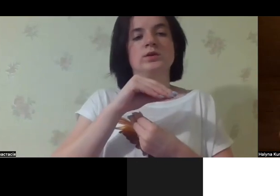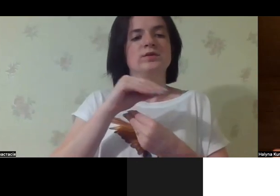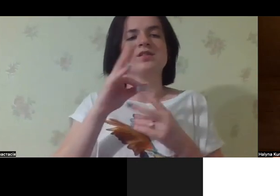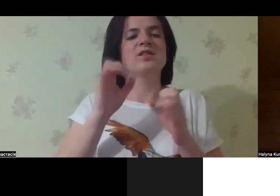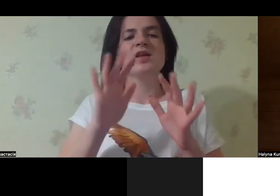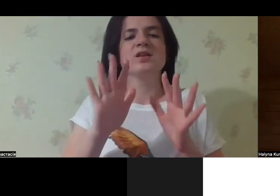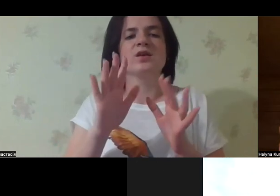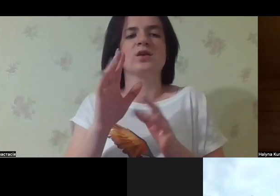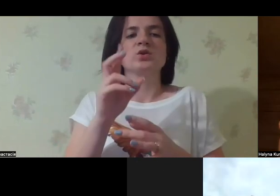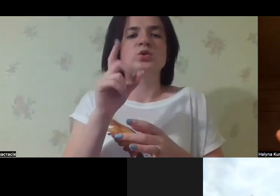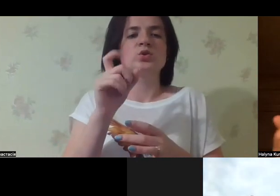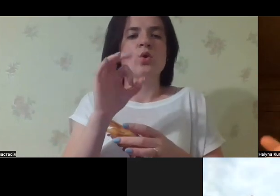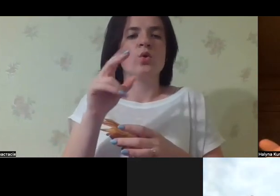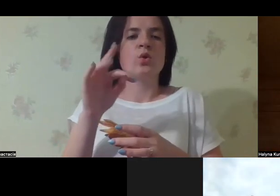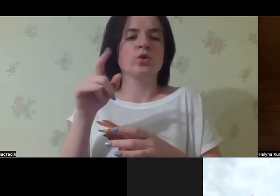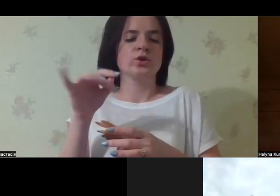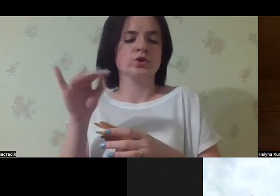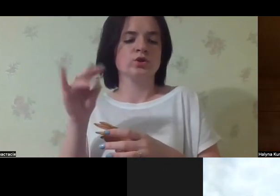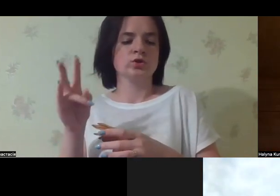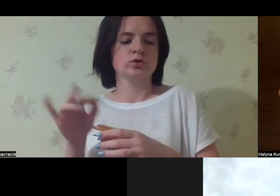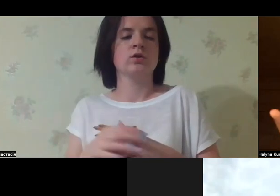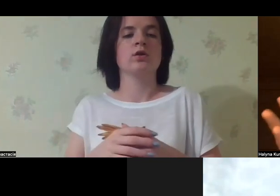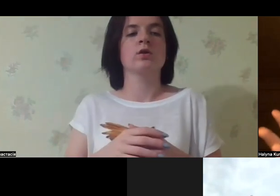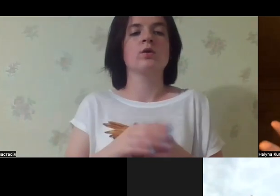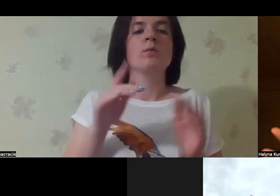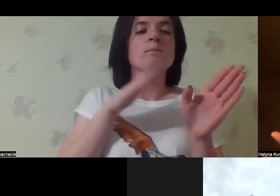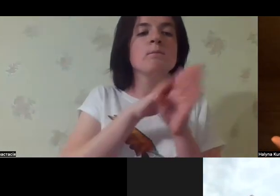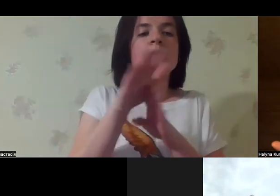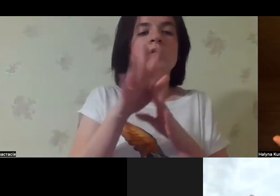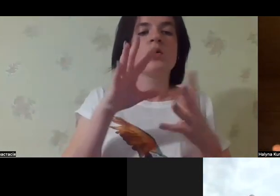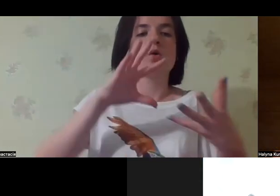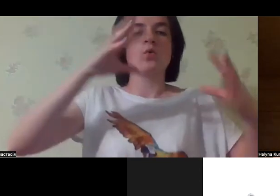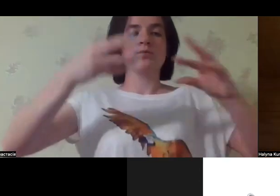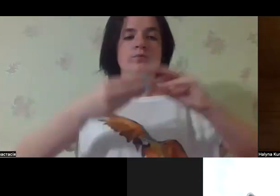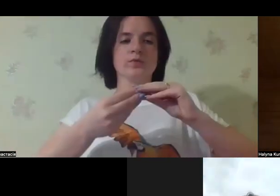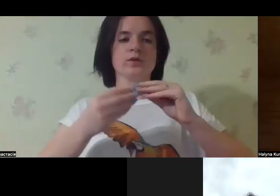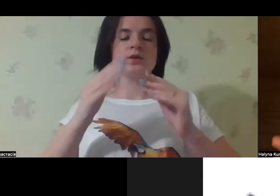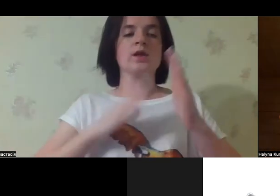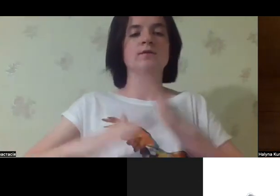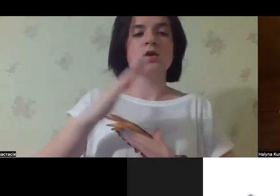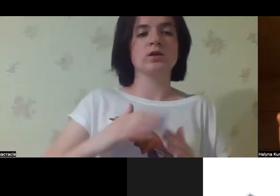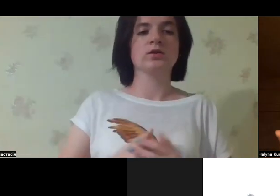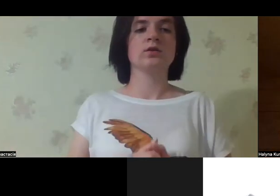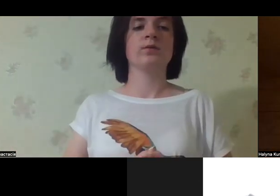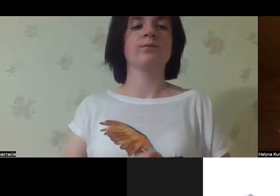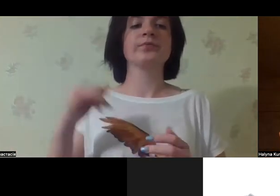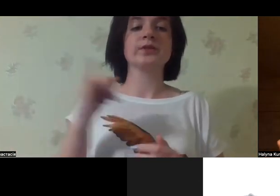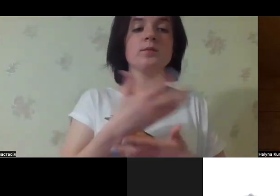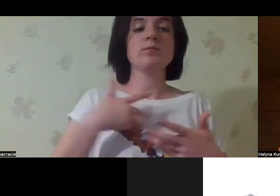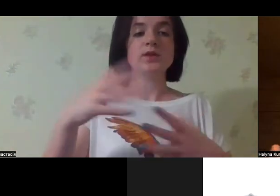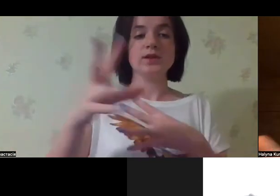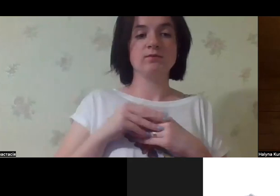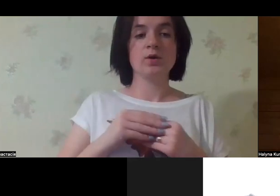the project doesn't represent every disability. They do not have the comprehensible view on